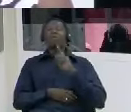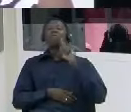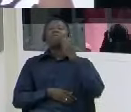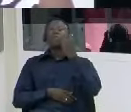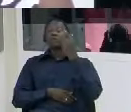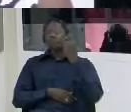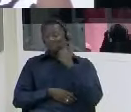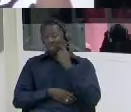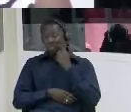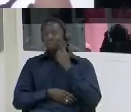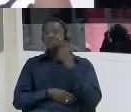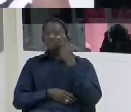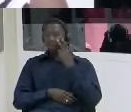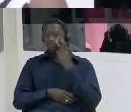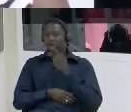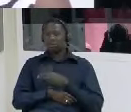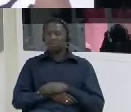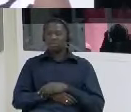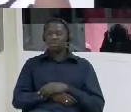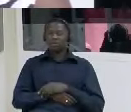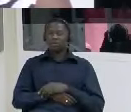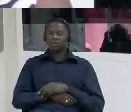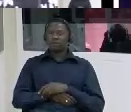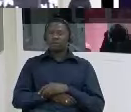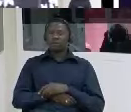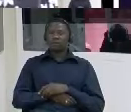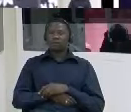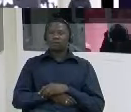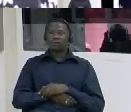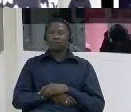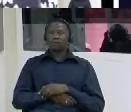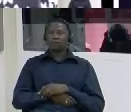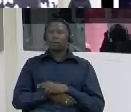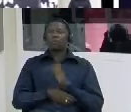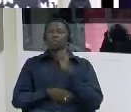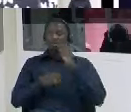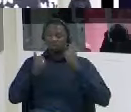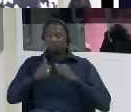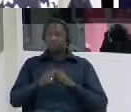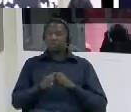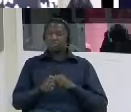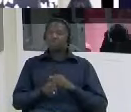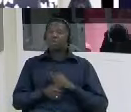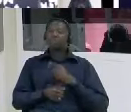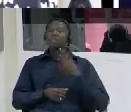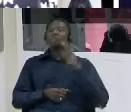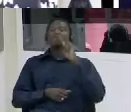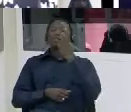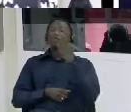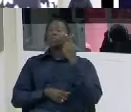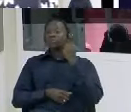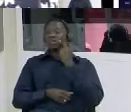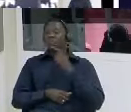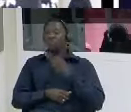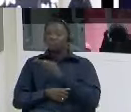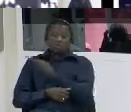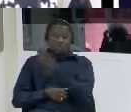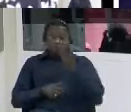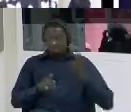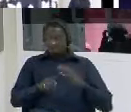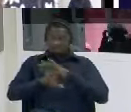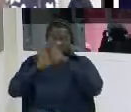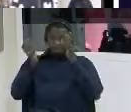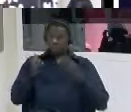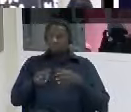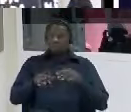subsequently see them and assume the second day the second day we were all taken together very